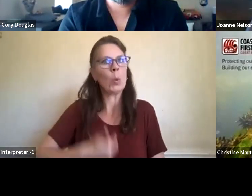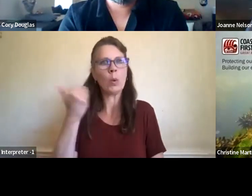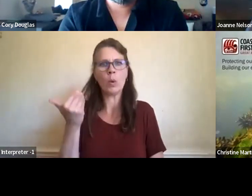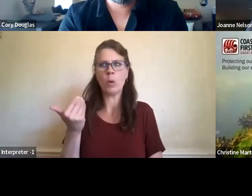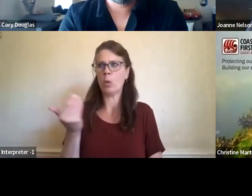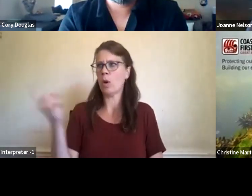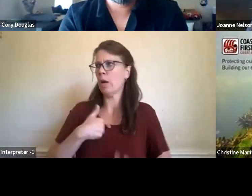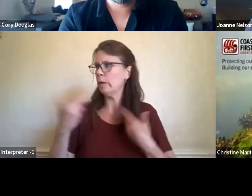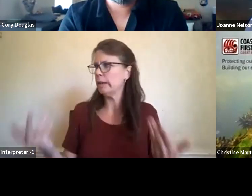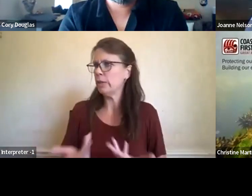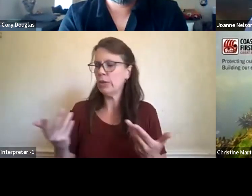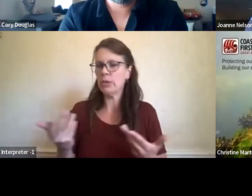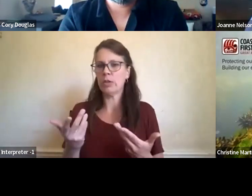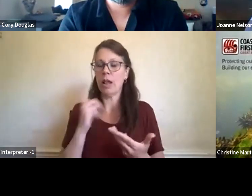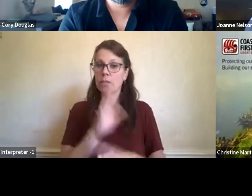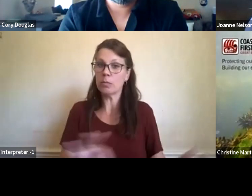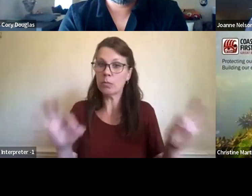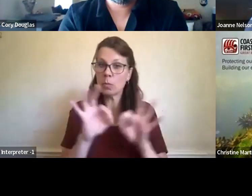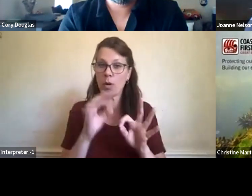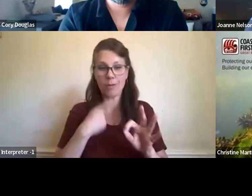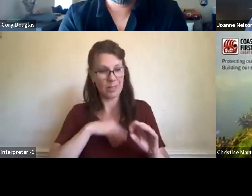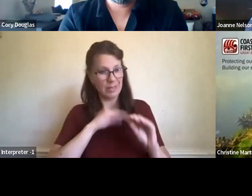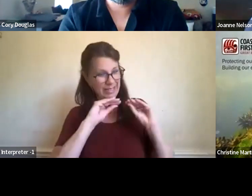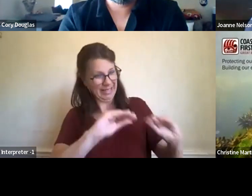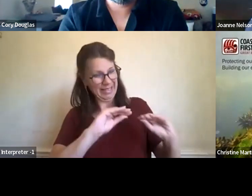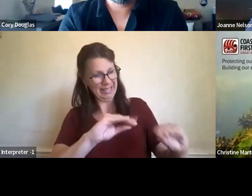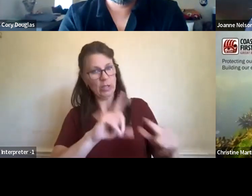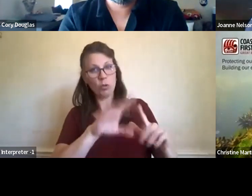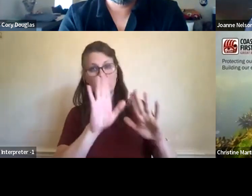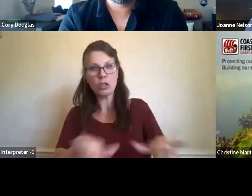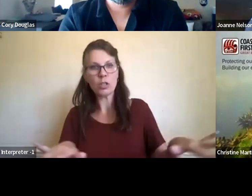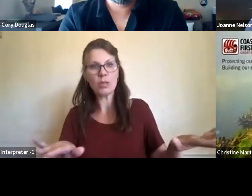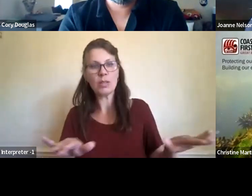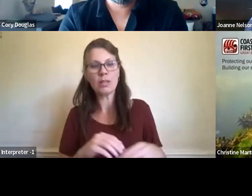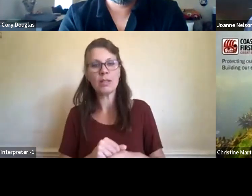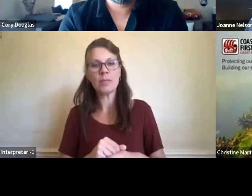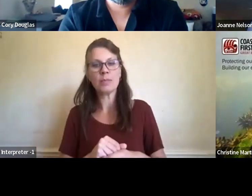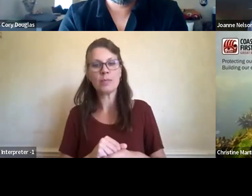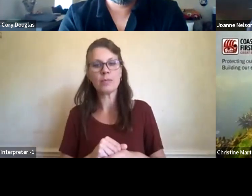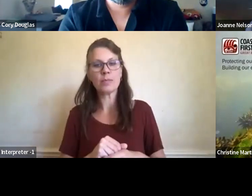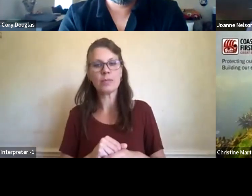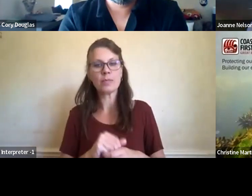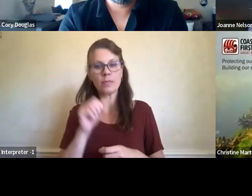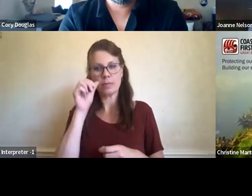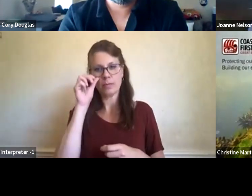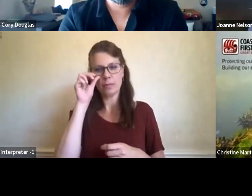think that's very important because it, our, our, um, biodiversity